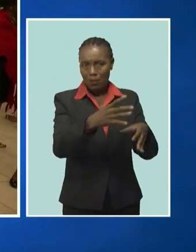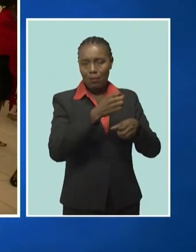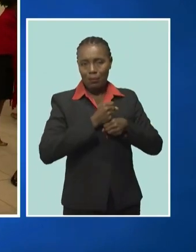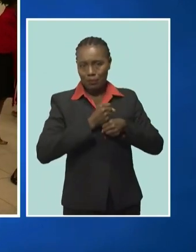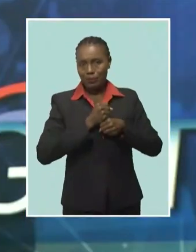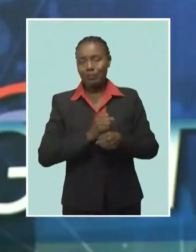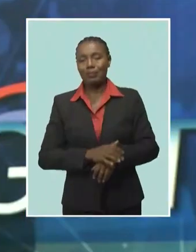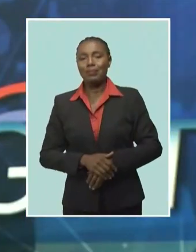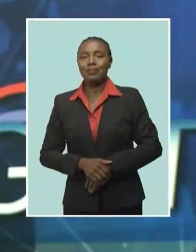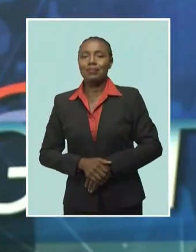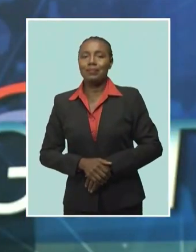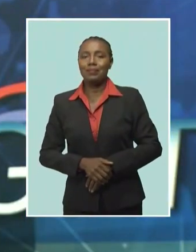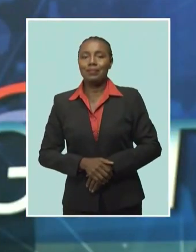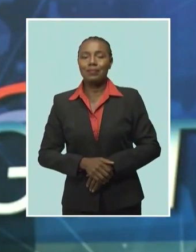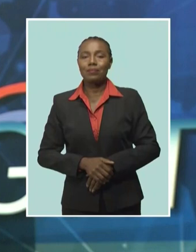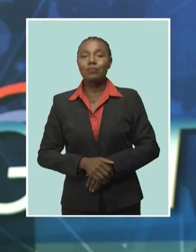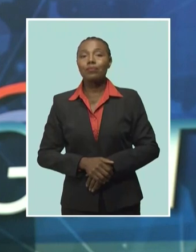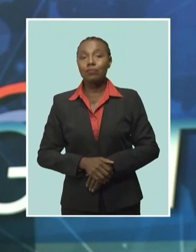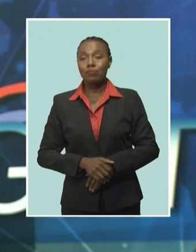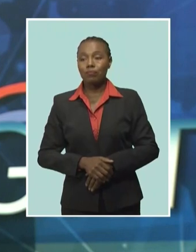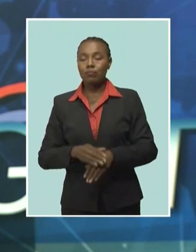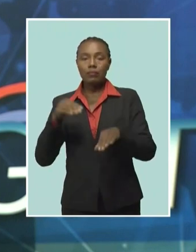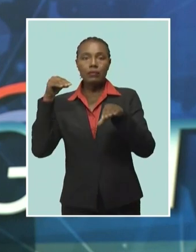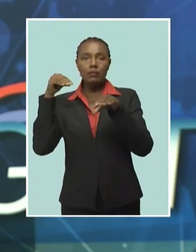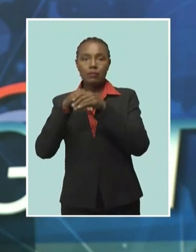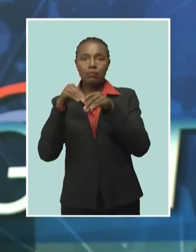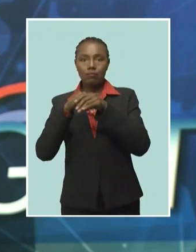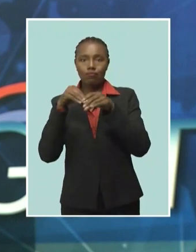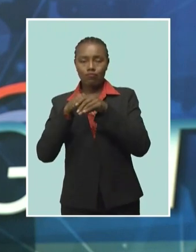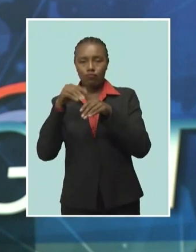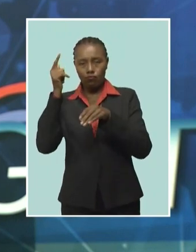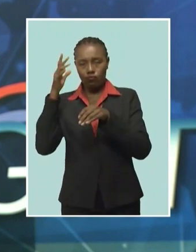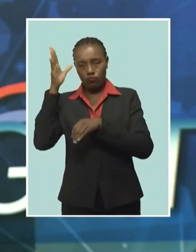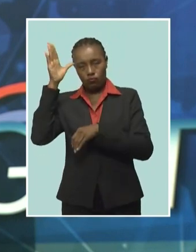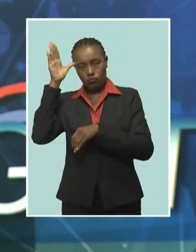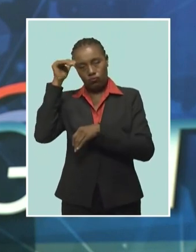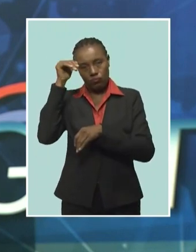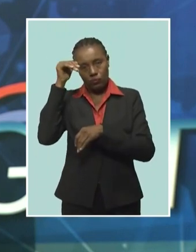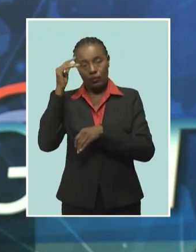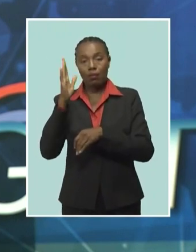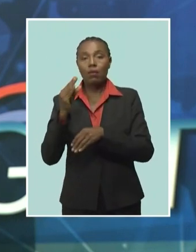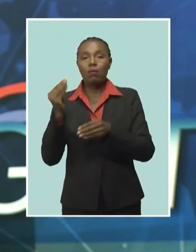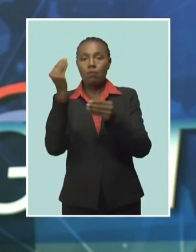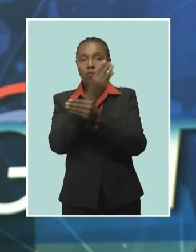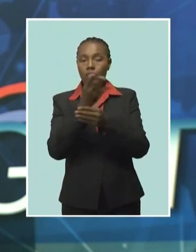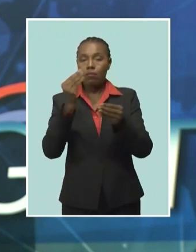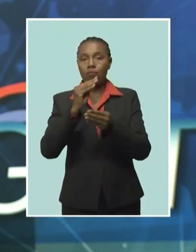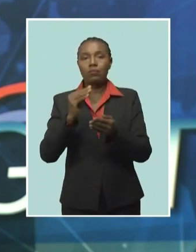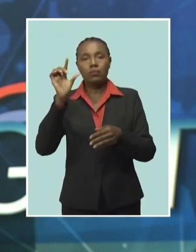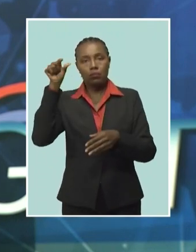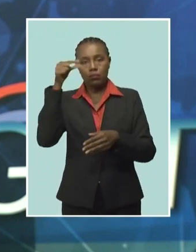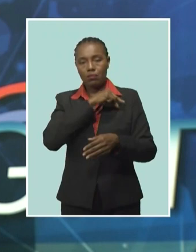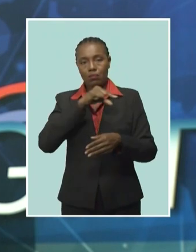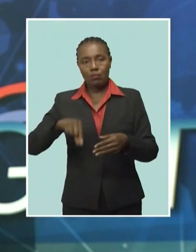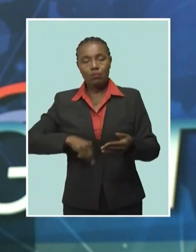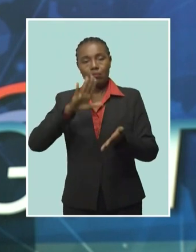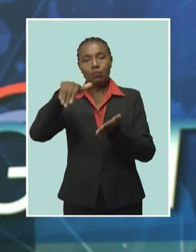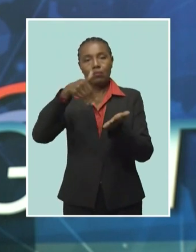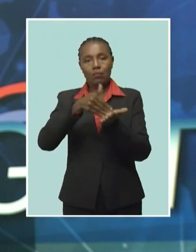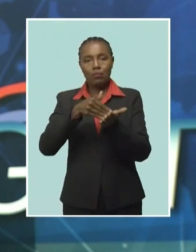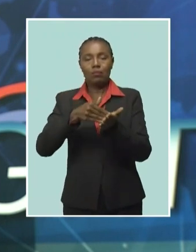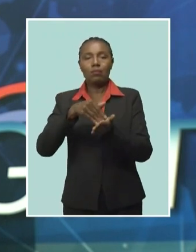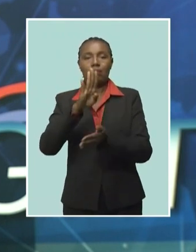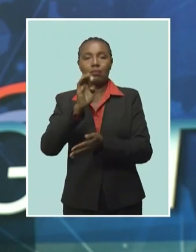CBC News. Investment for resilience. That was the message from Governor of the Central Bank of Barbados, Dr. Kevin